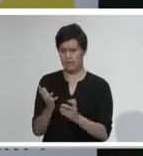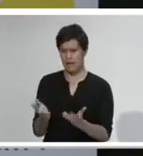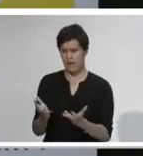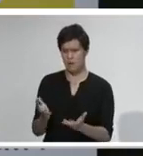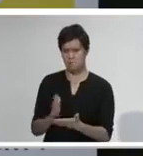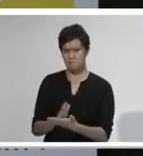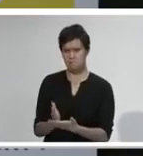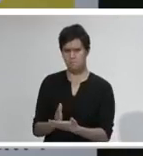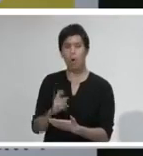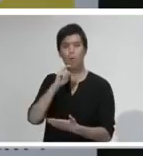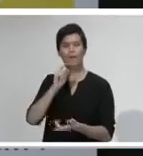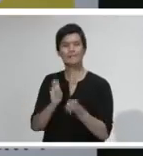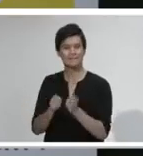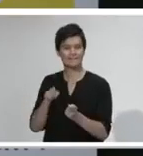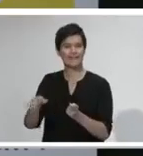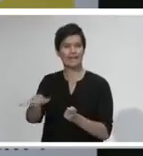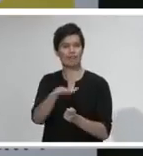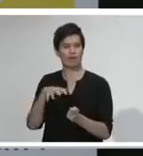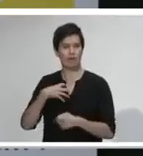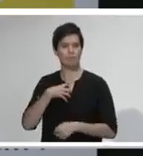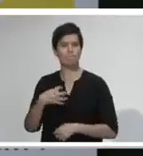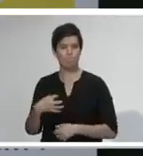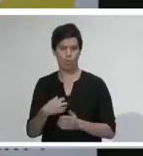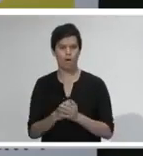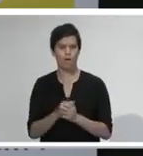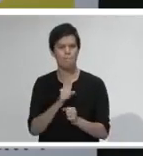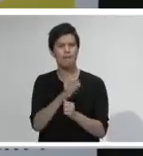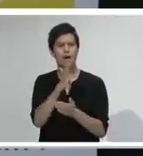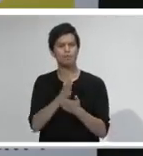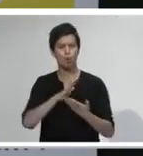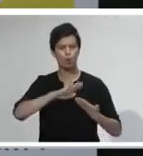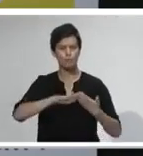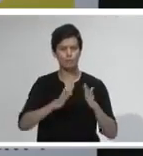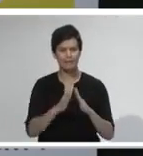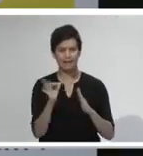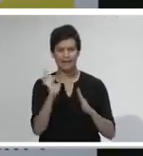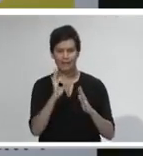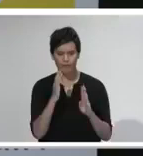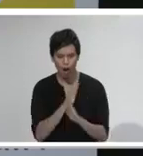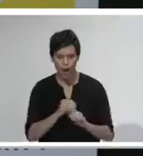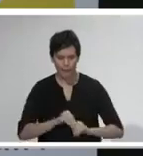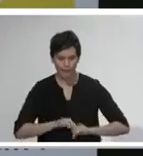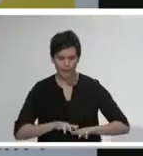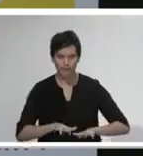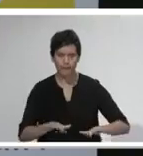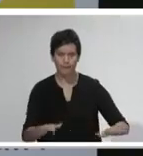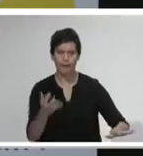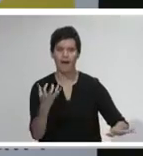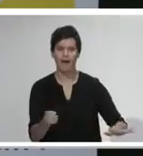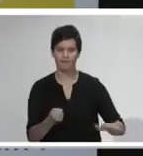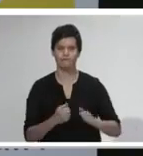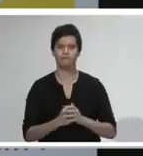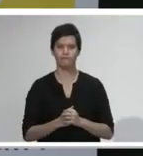help assure us that there isn't undetected community transmission of COVID-19 happening.